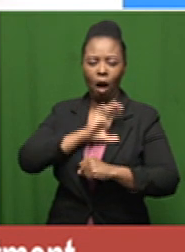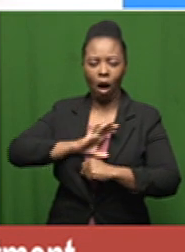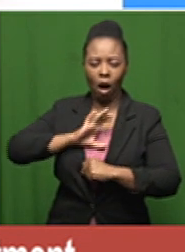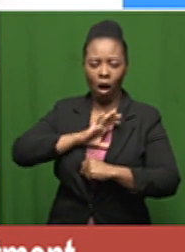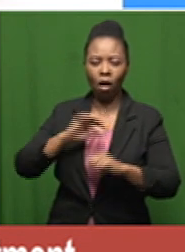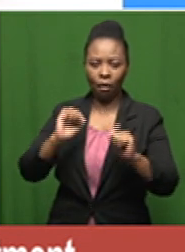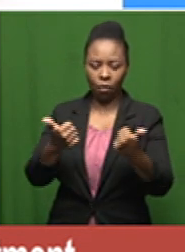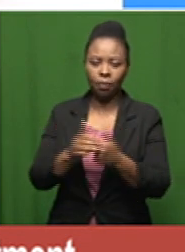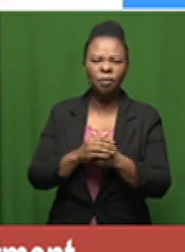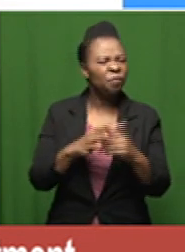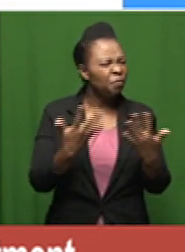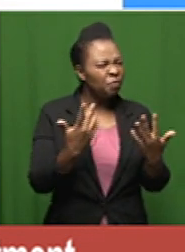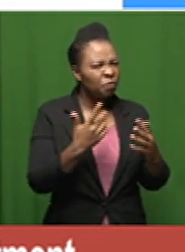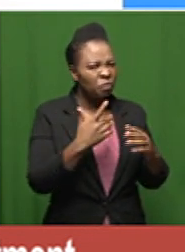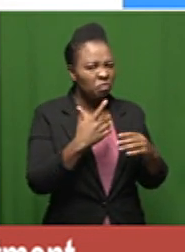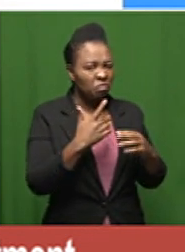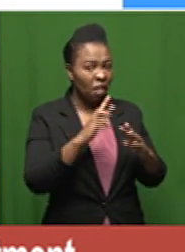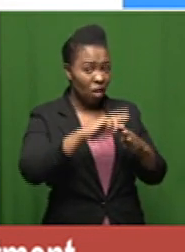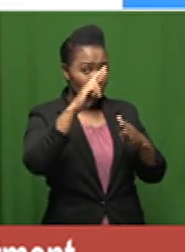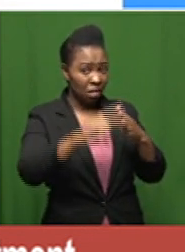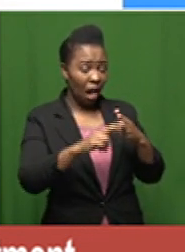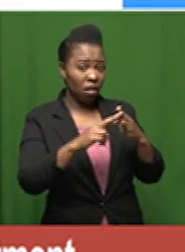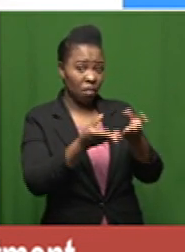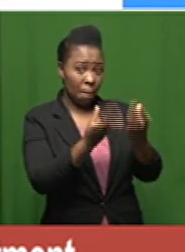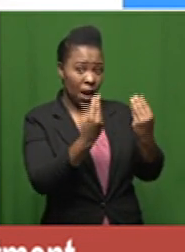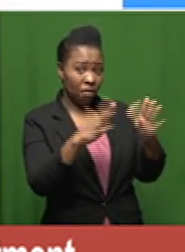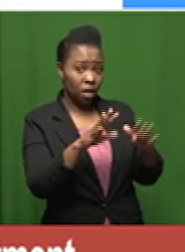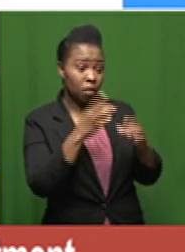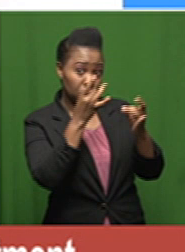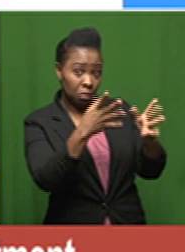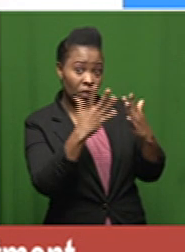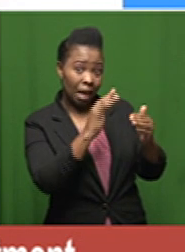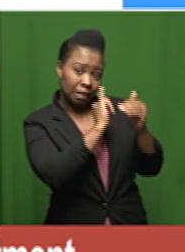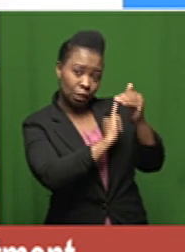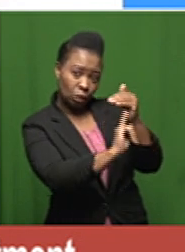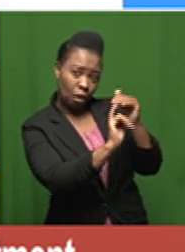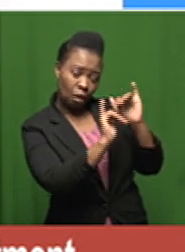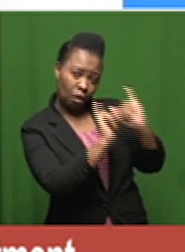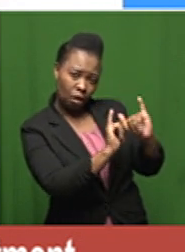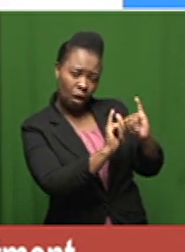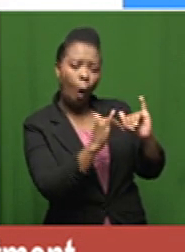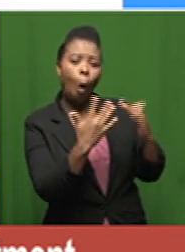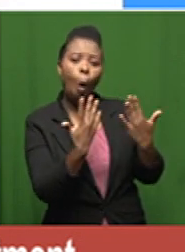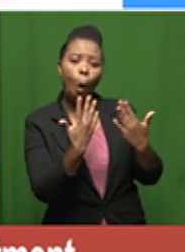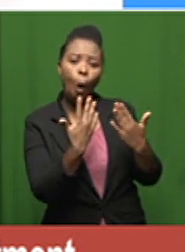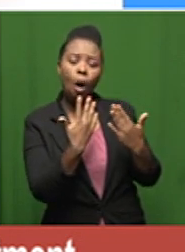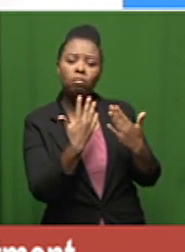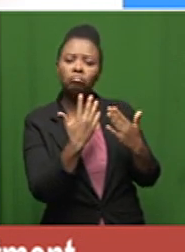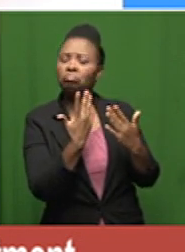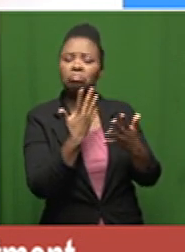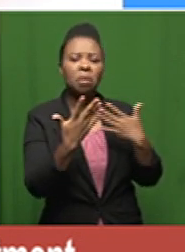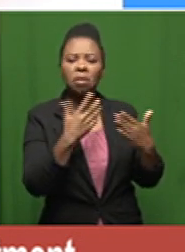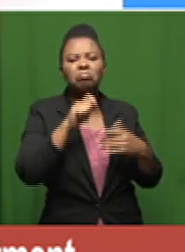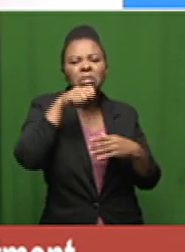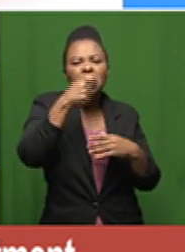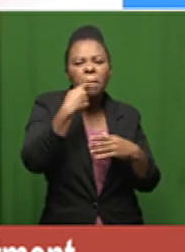your your results um were you told that you need to isolate or we also told that you need to be on some form of